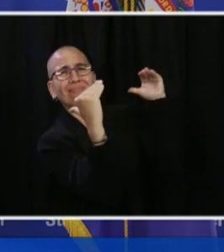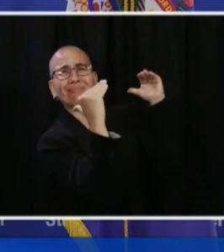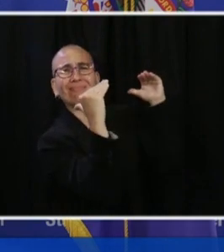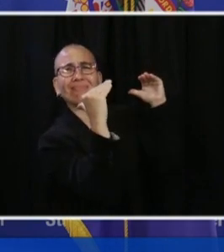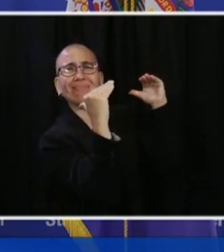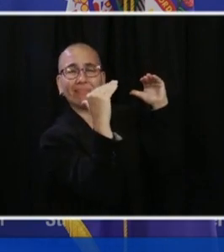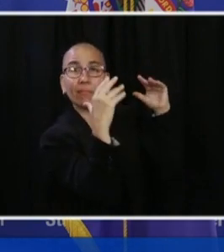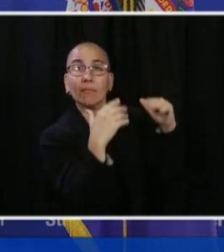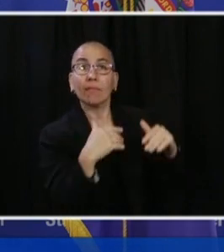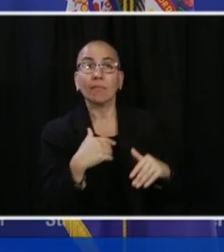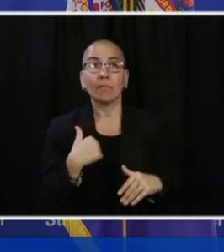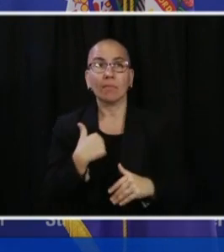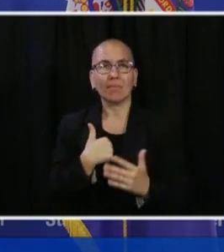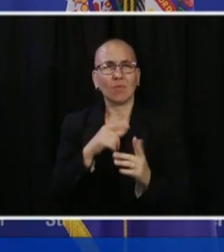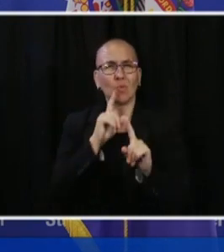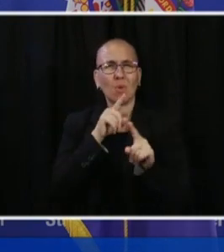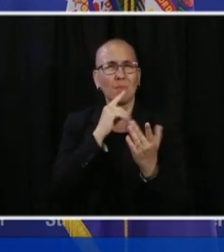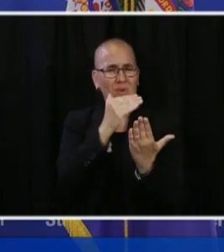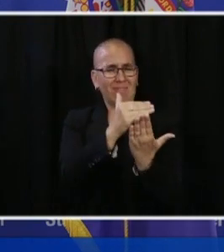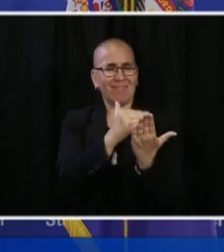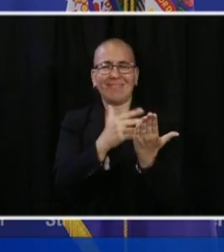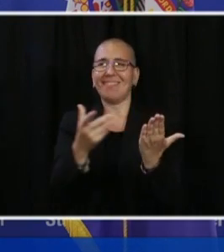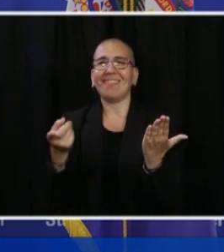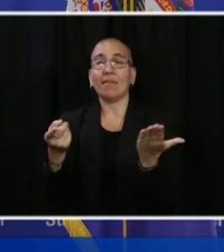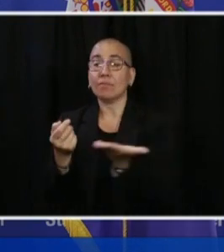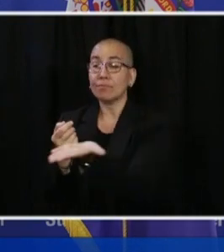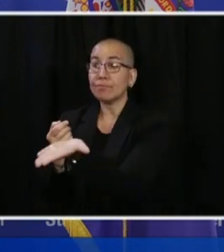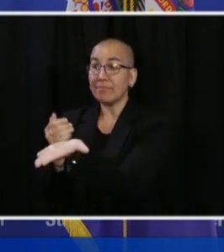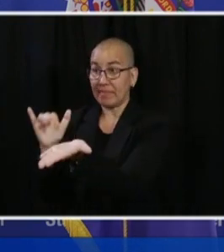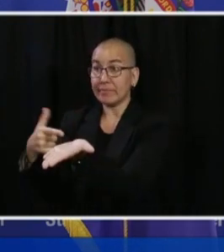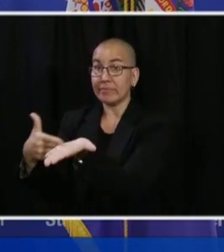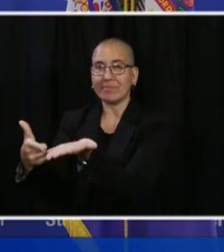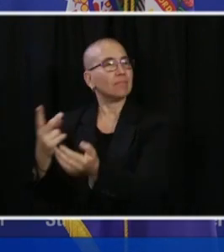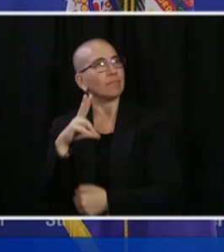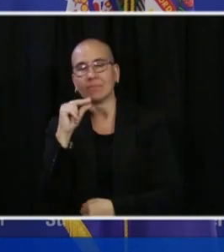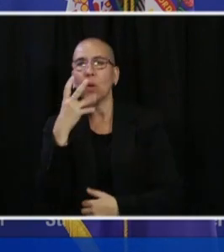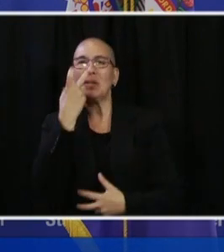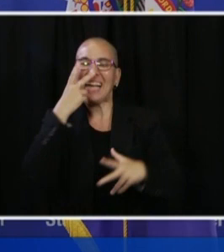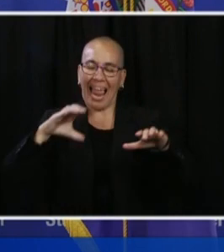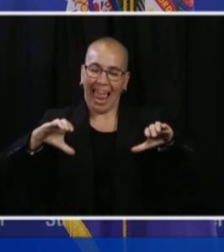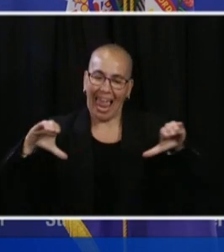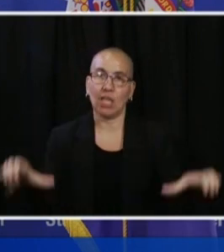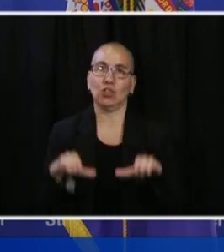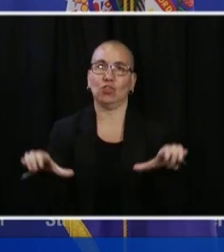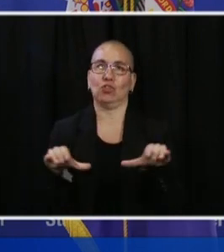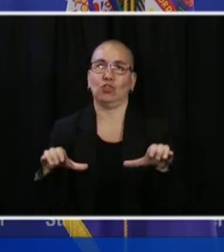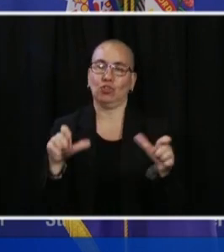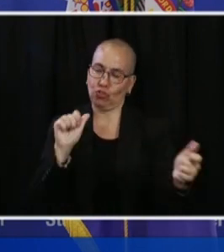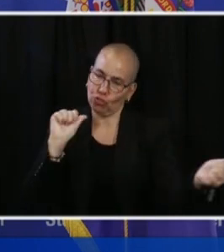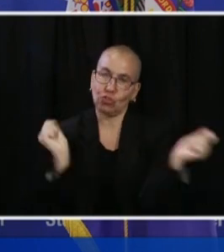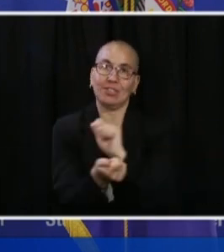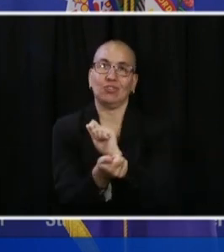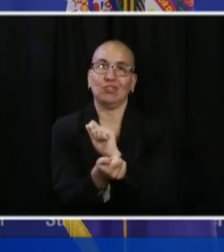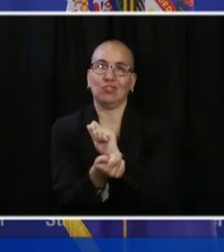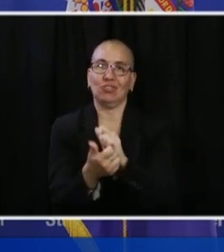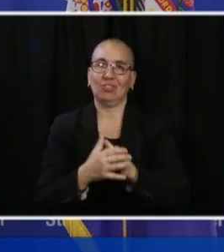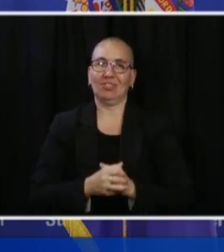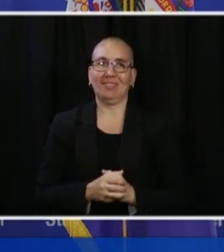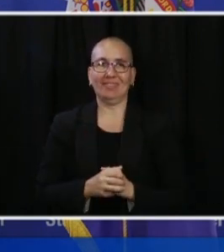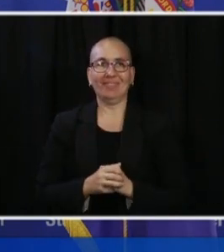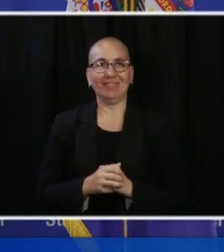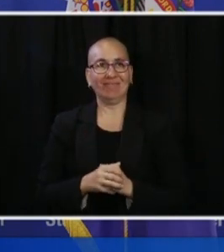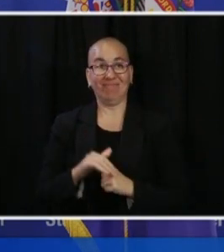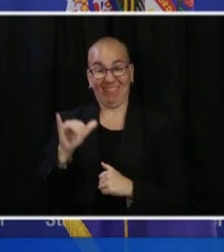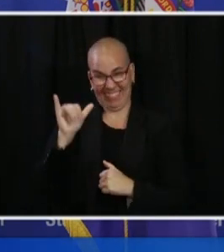fundamental change. And that is what I think, that's one of the exciting things in the midst of all this. You can feel a sense of